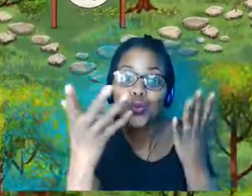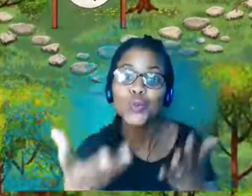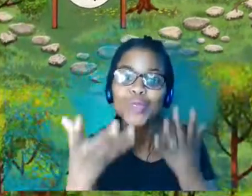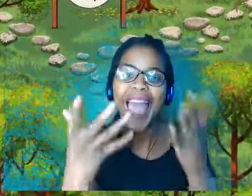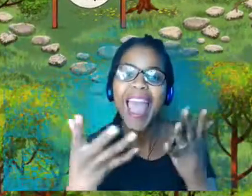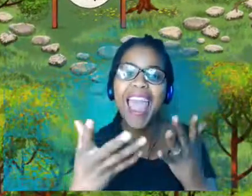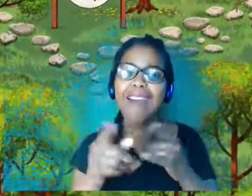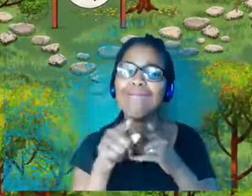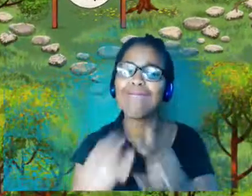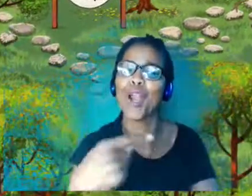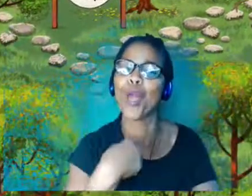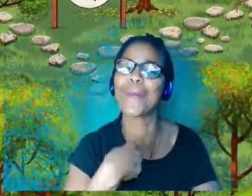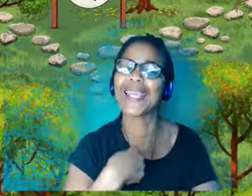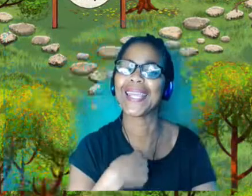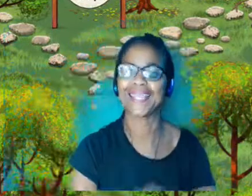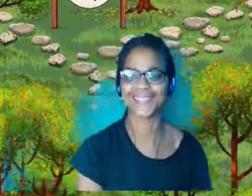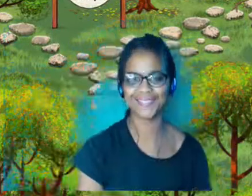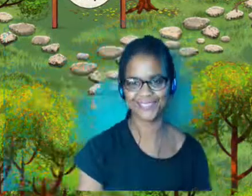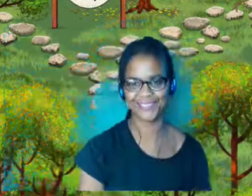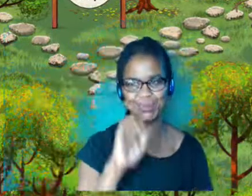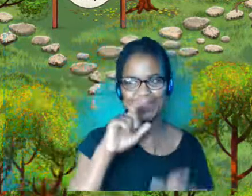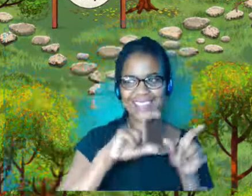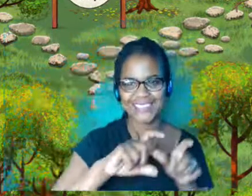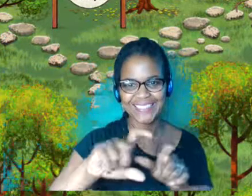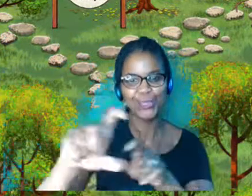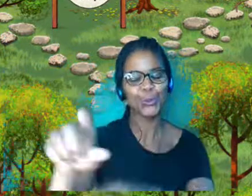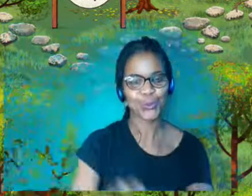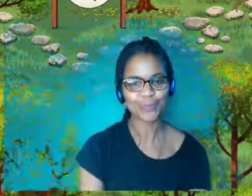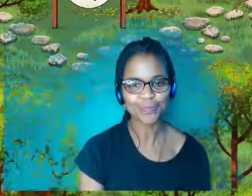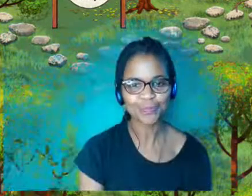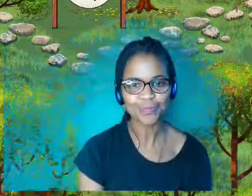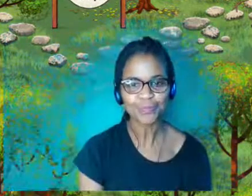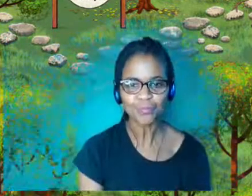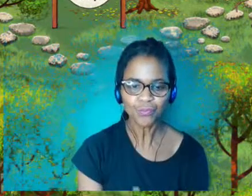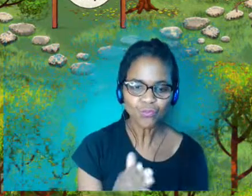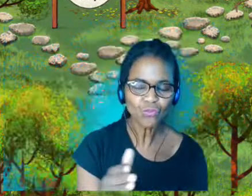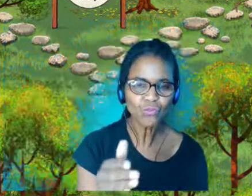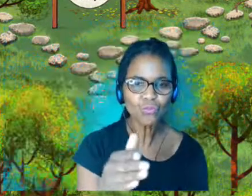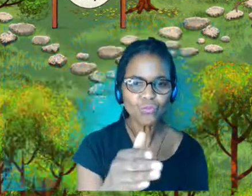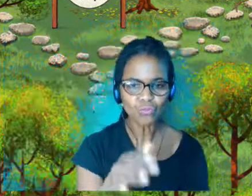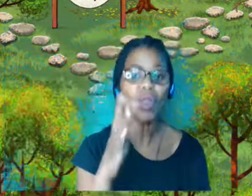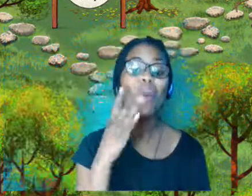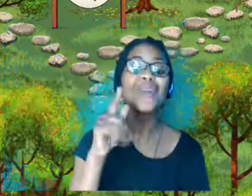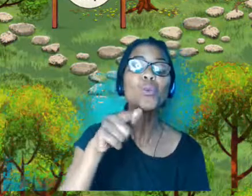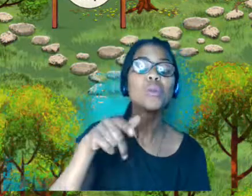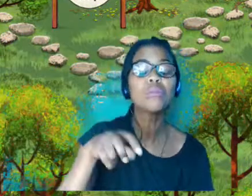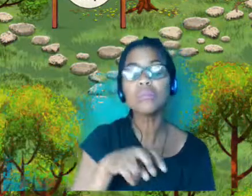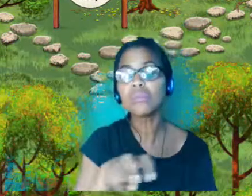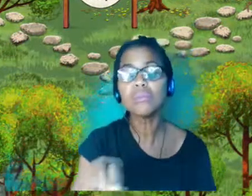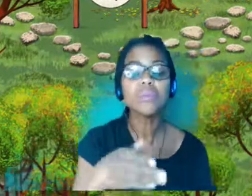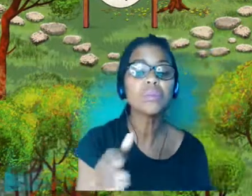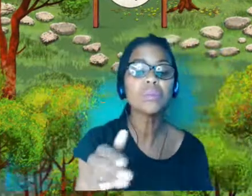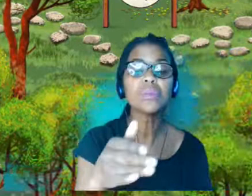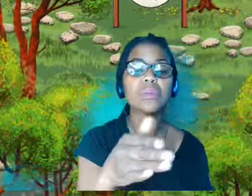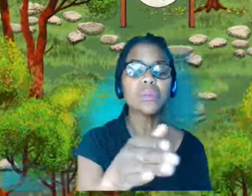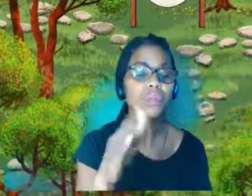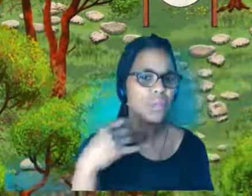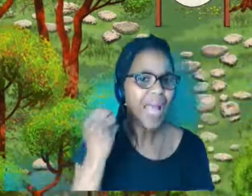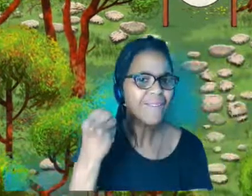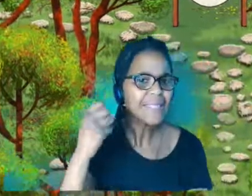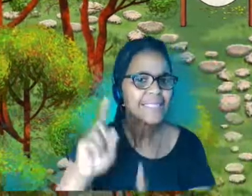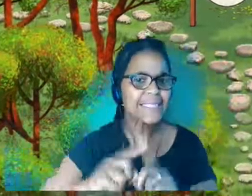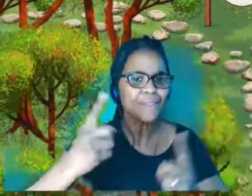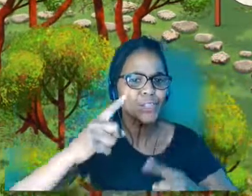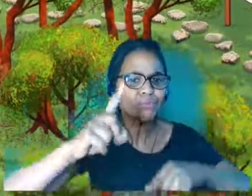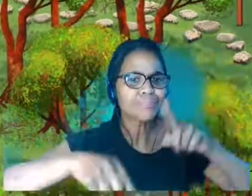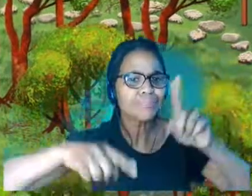going to continue the journey now. And you'll notice there's certain sounds that you might hear around the world. Cue